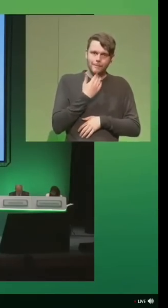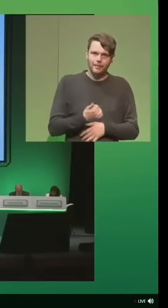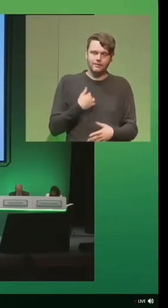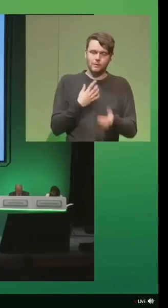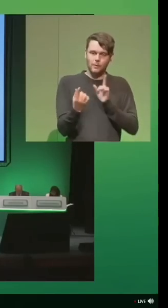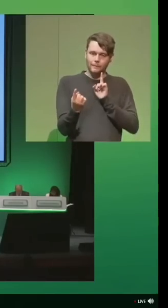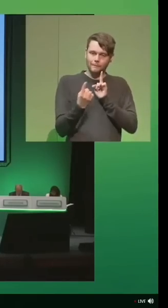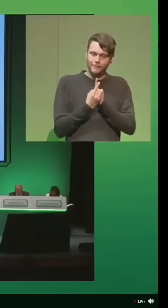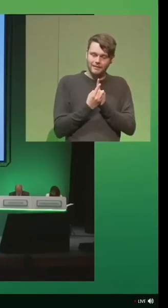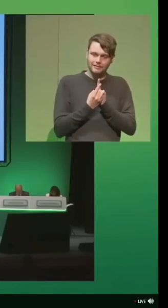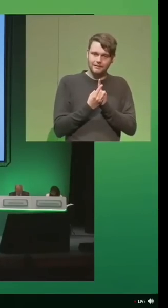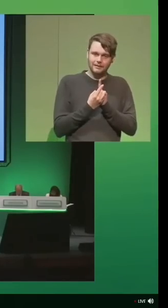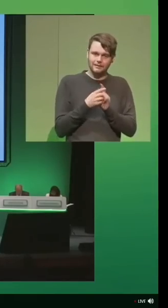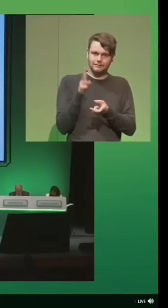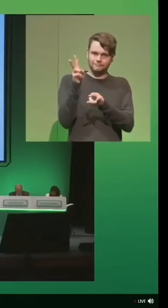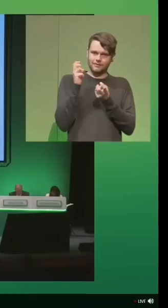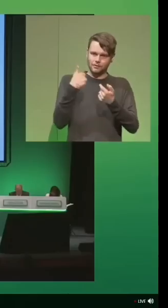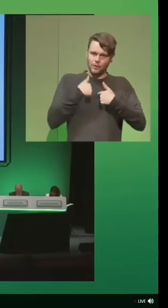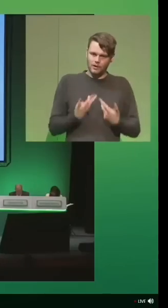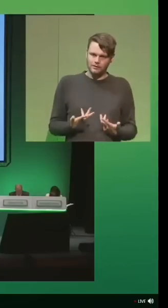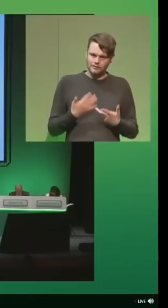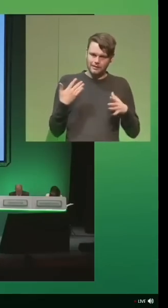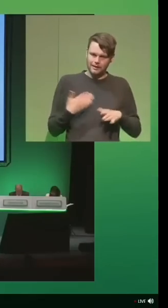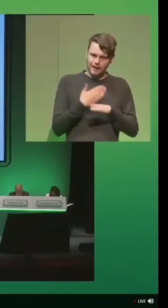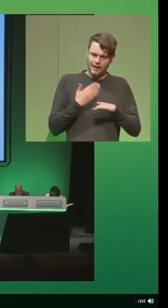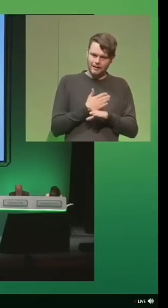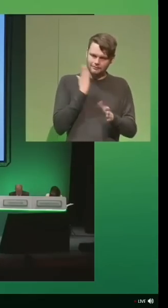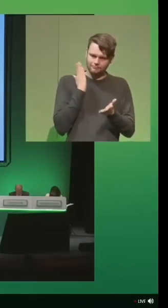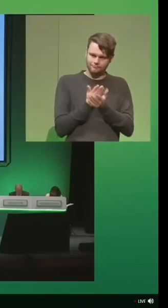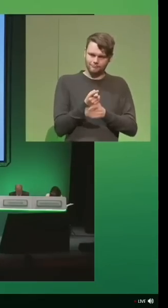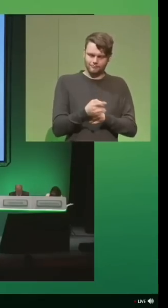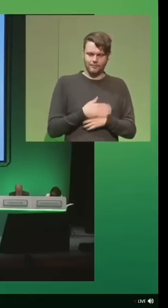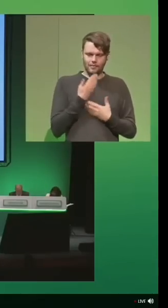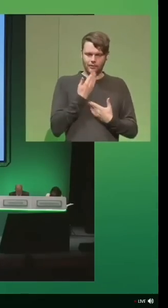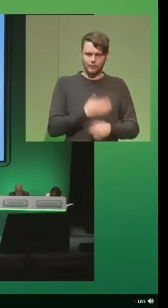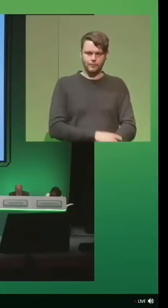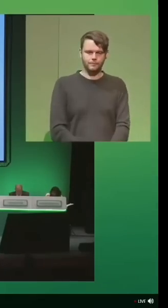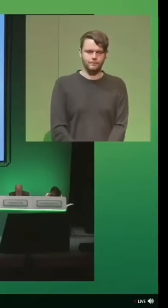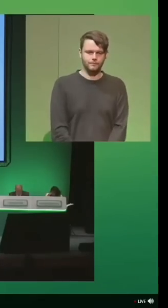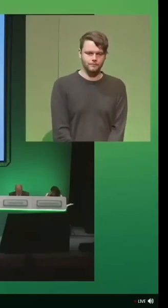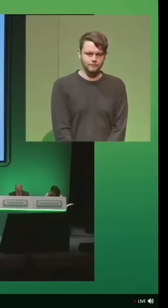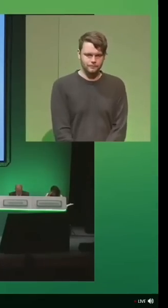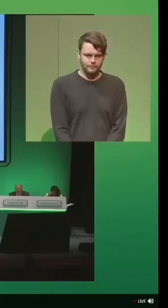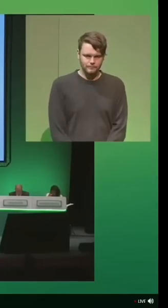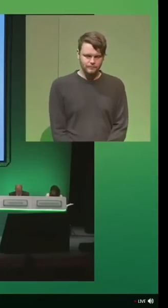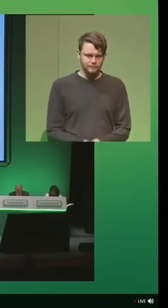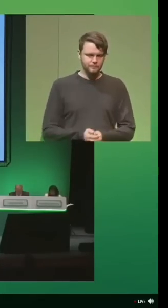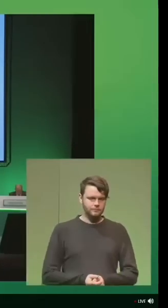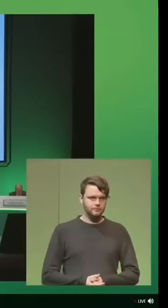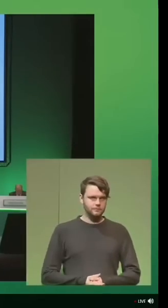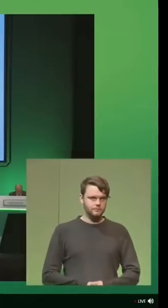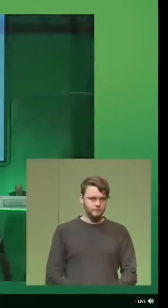will you meet with us and listen to us and act accordingly? Thank you. Thank you.